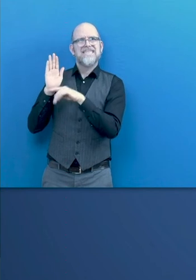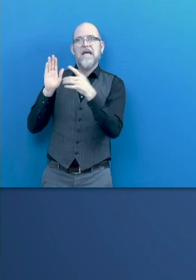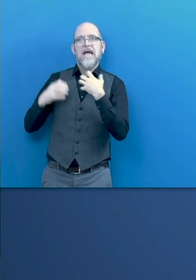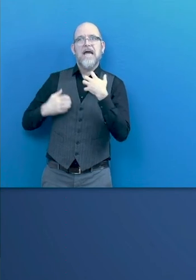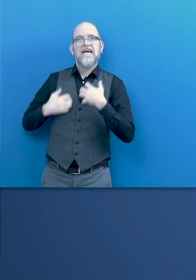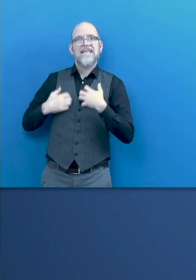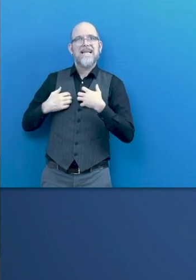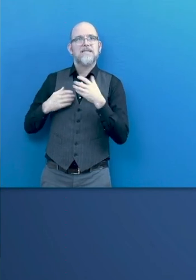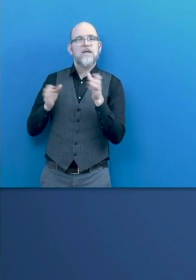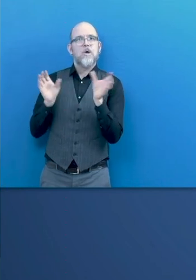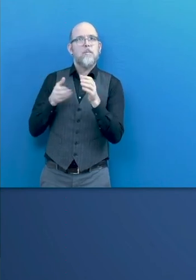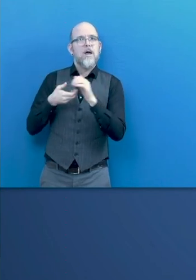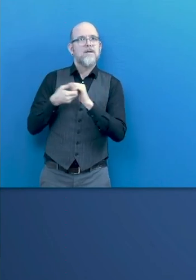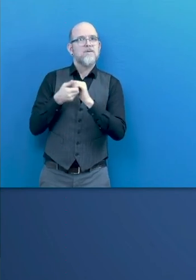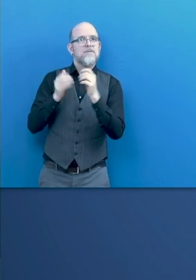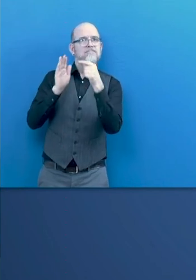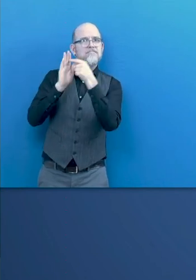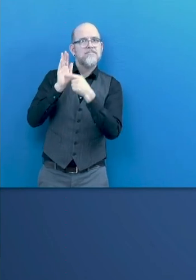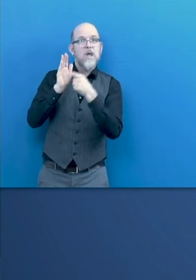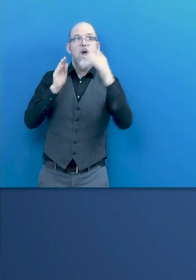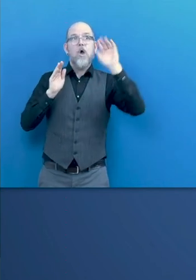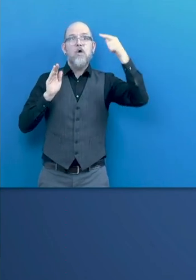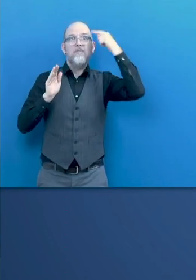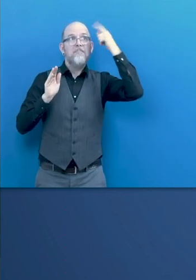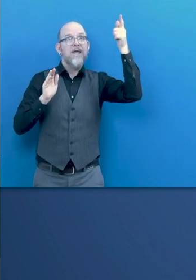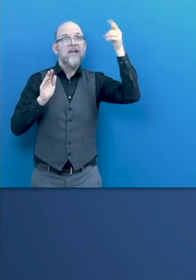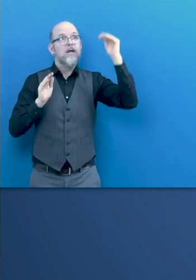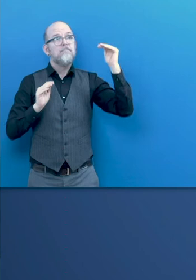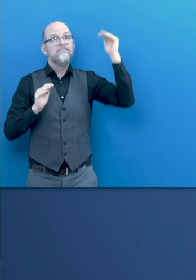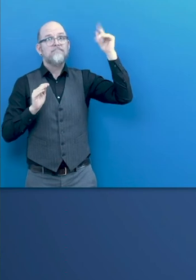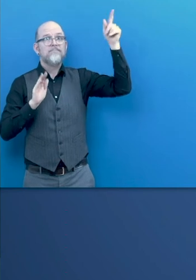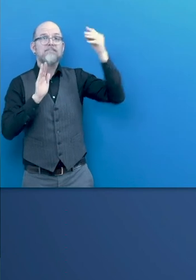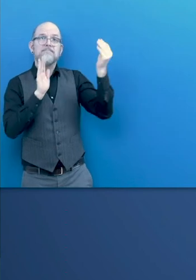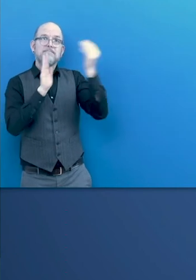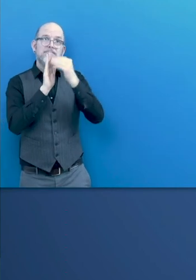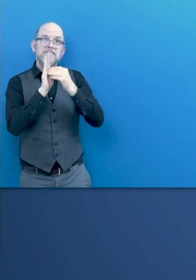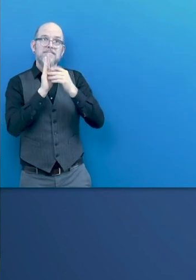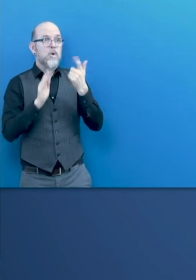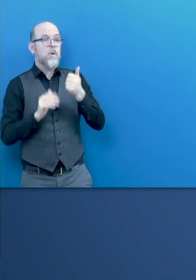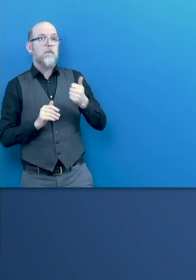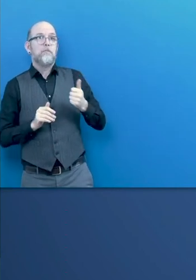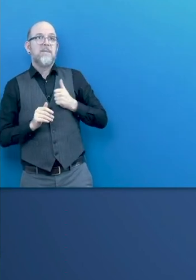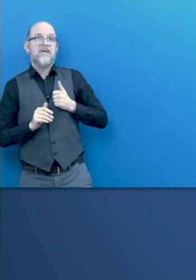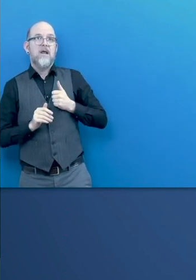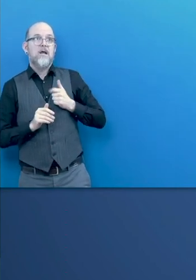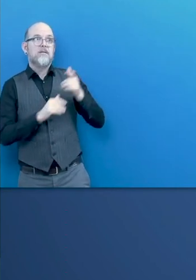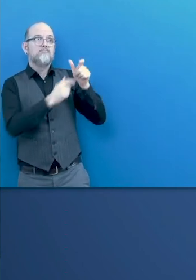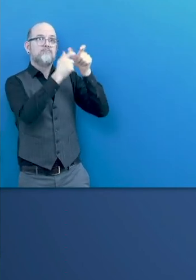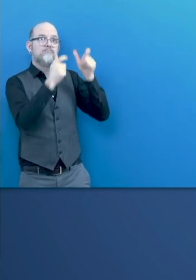from public authorities, corporate sector, or people with disabilities and their representative organizations.